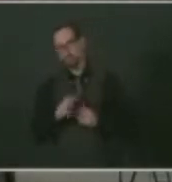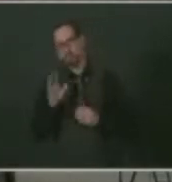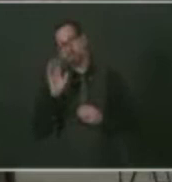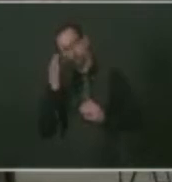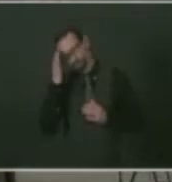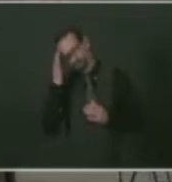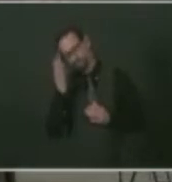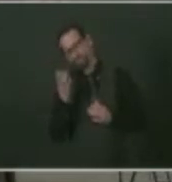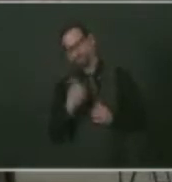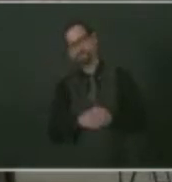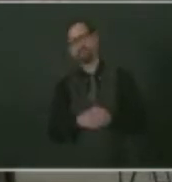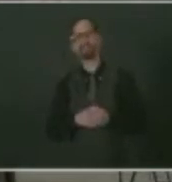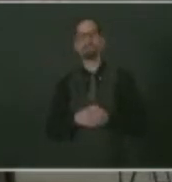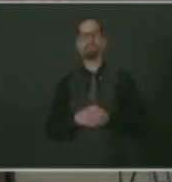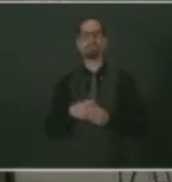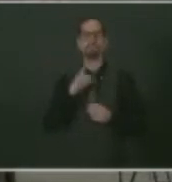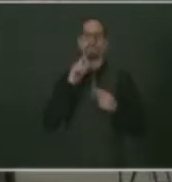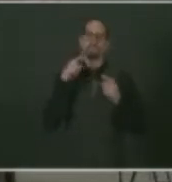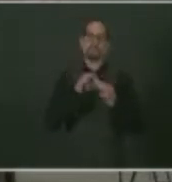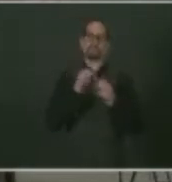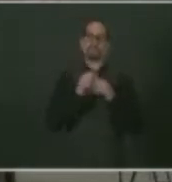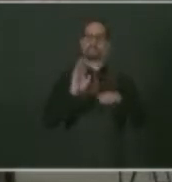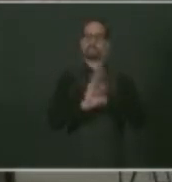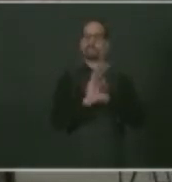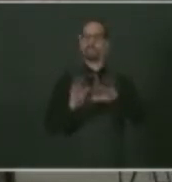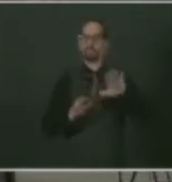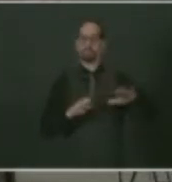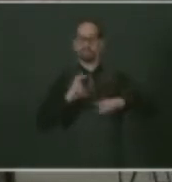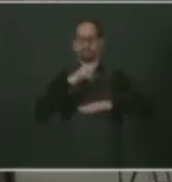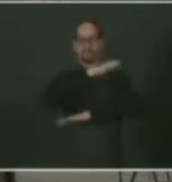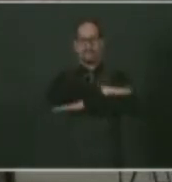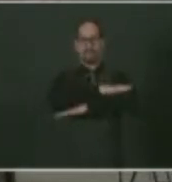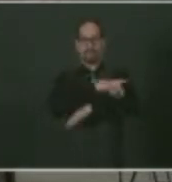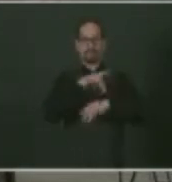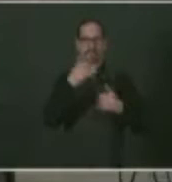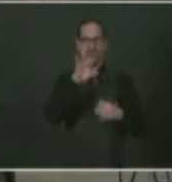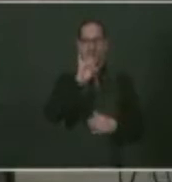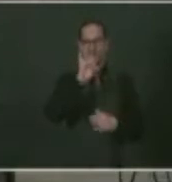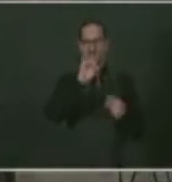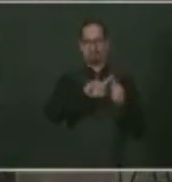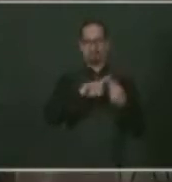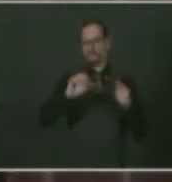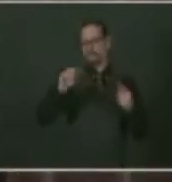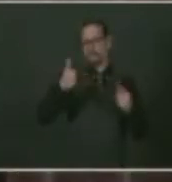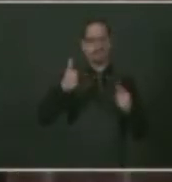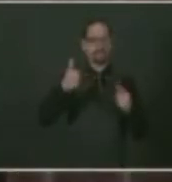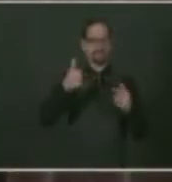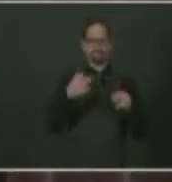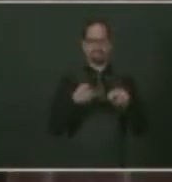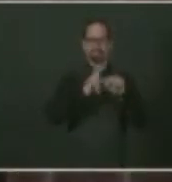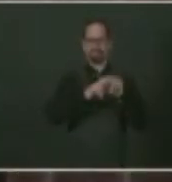Now, in a state where, for example, we don't seem to have an agreed upon CTR, cycle time threshold value, in terms of